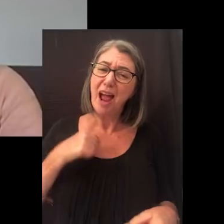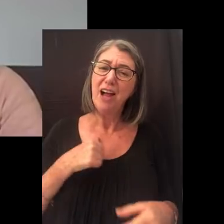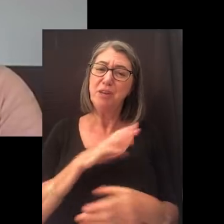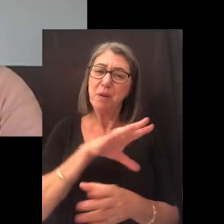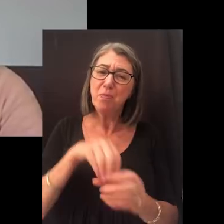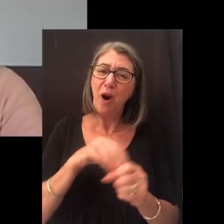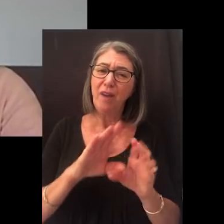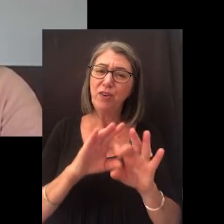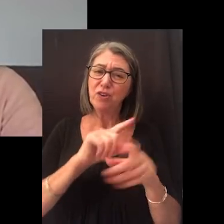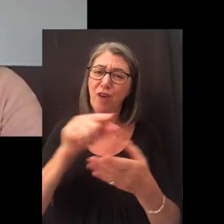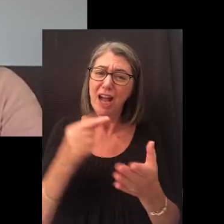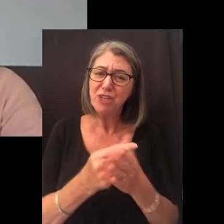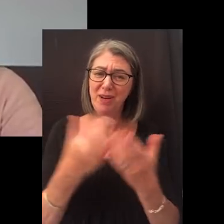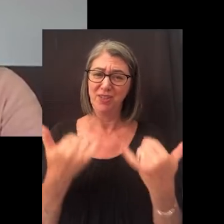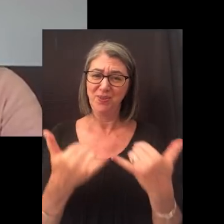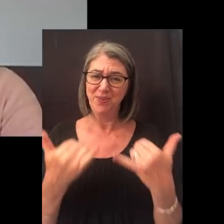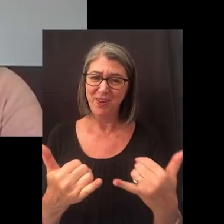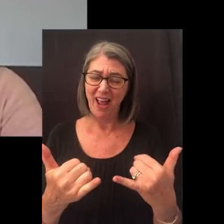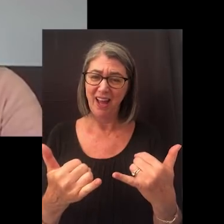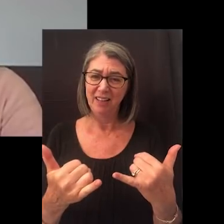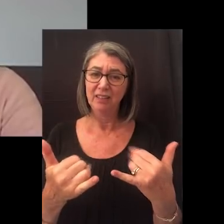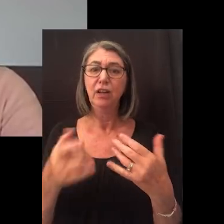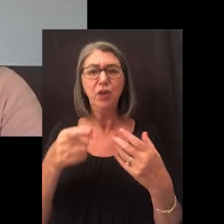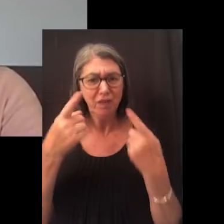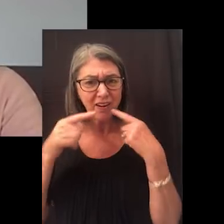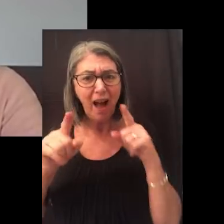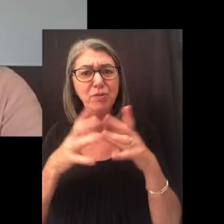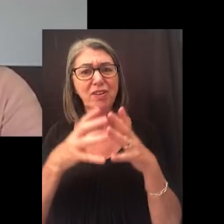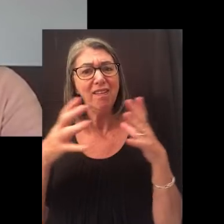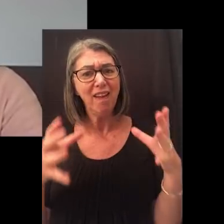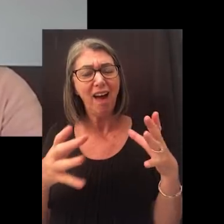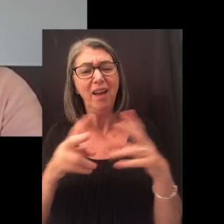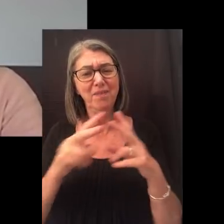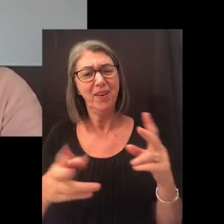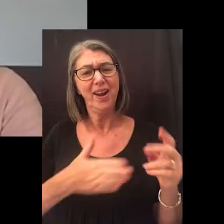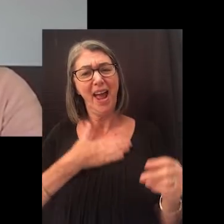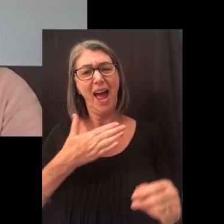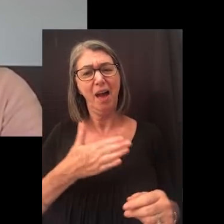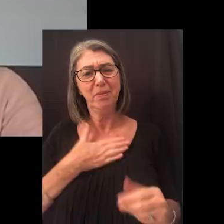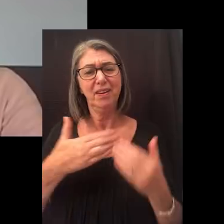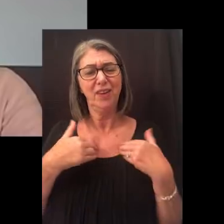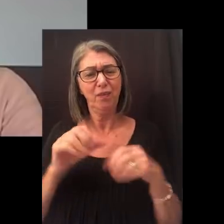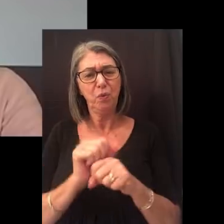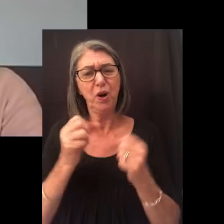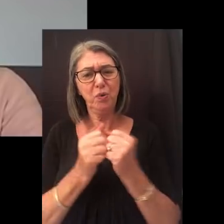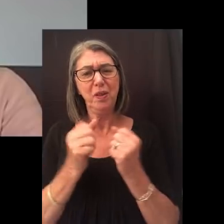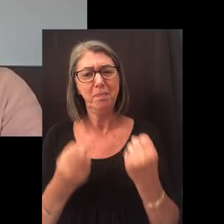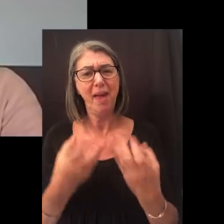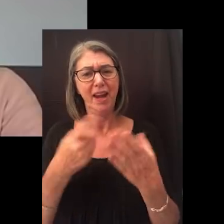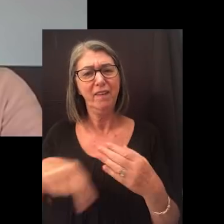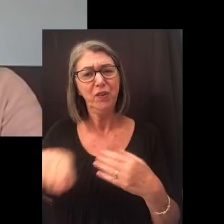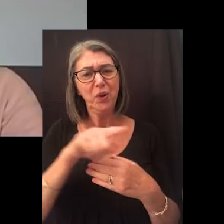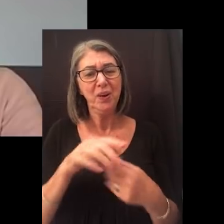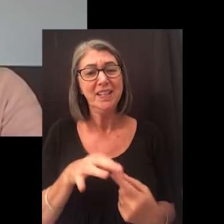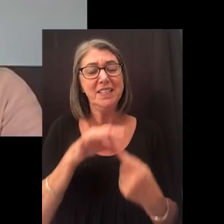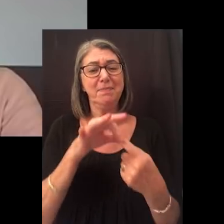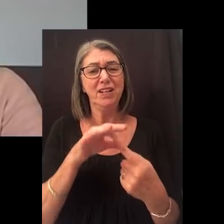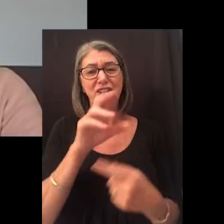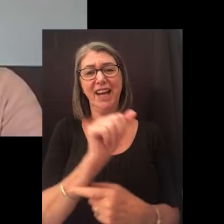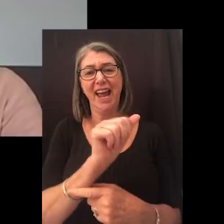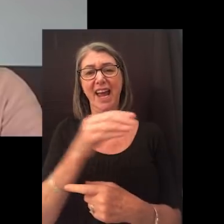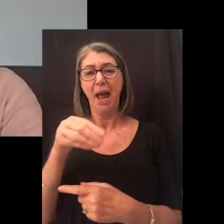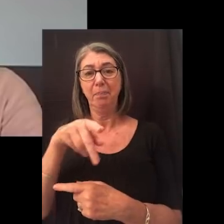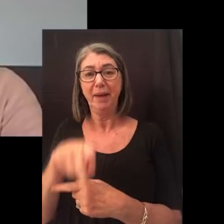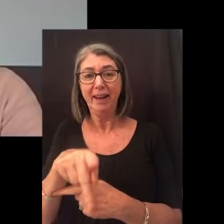Congratulations. I'm proud to be part of your graduation today. You've accomplished a lot, and I'm very happy to have worked with many of